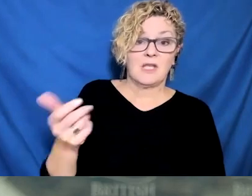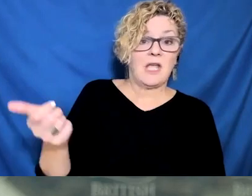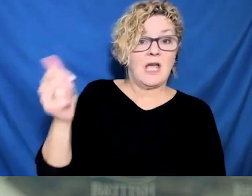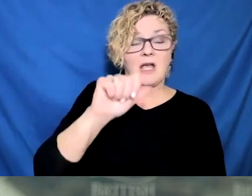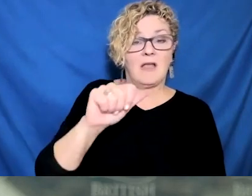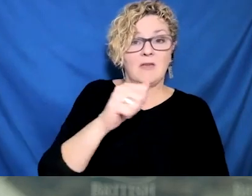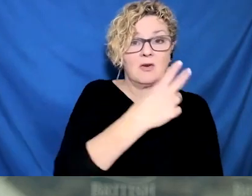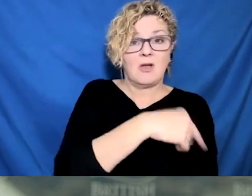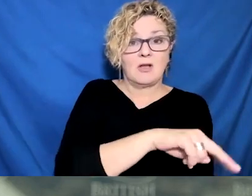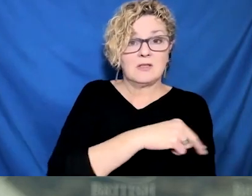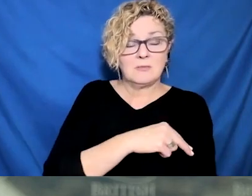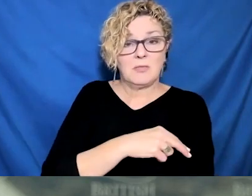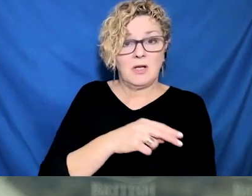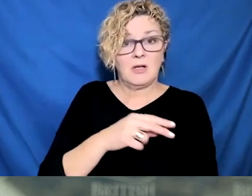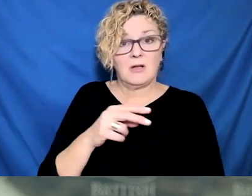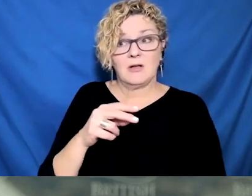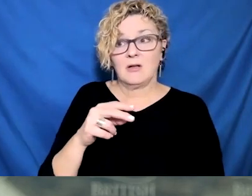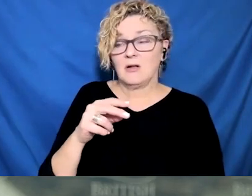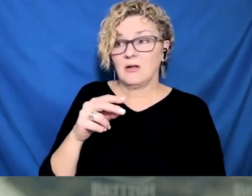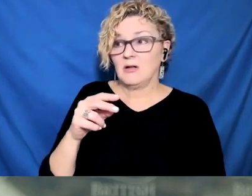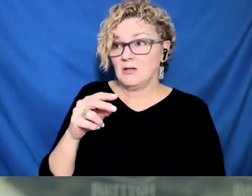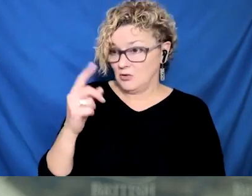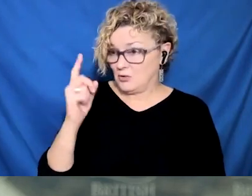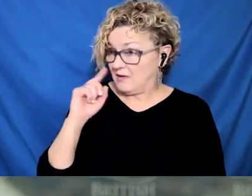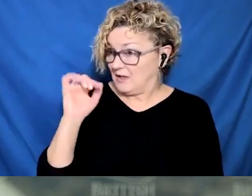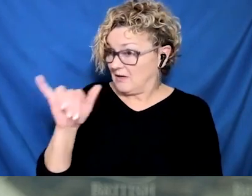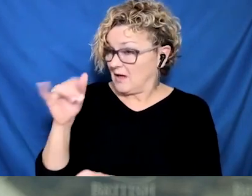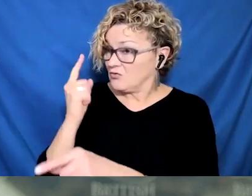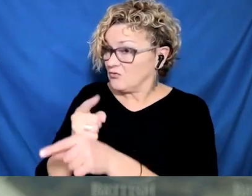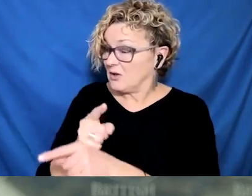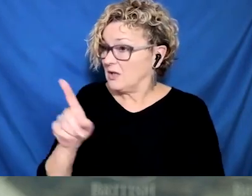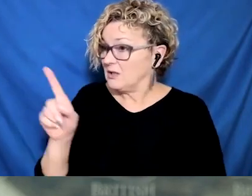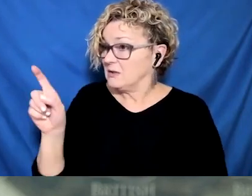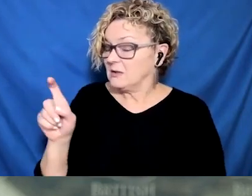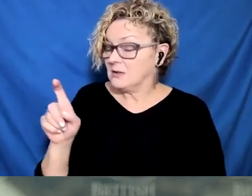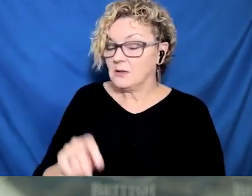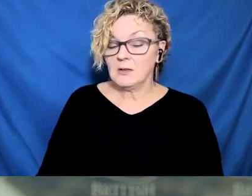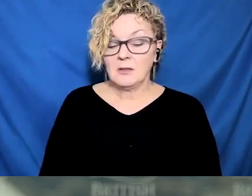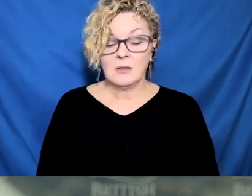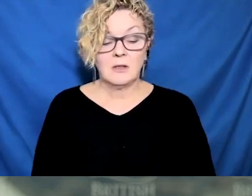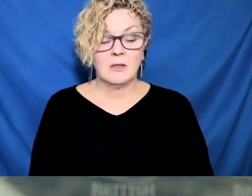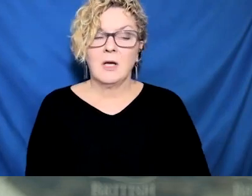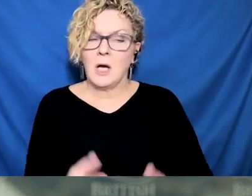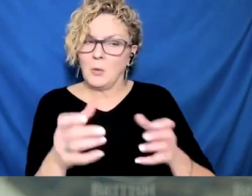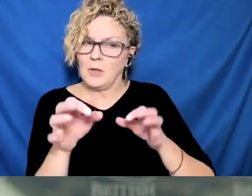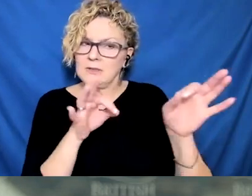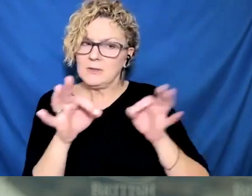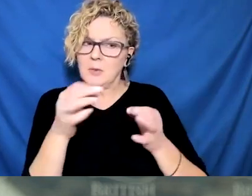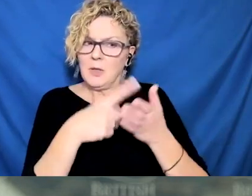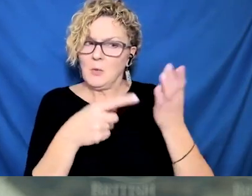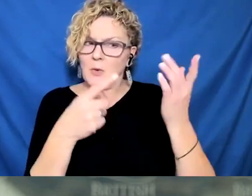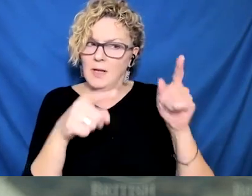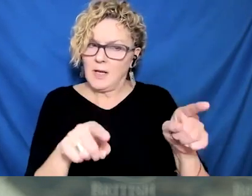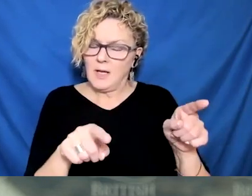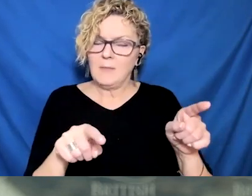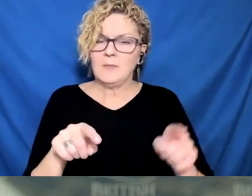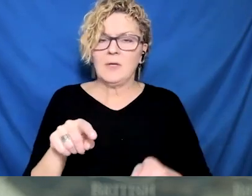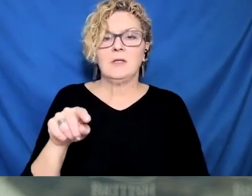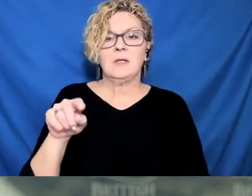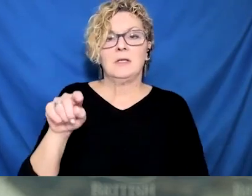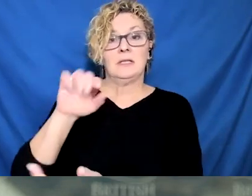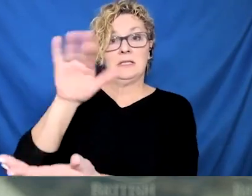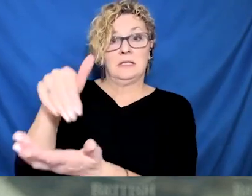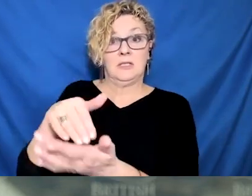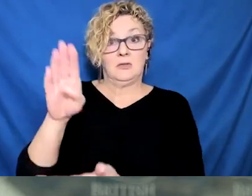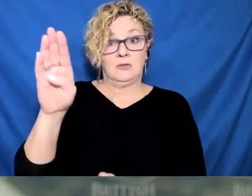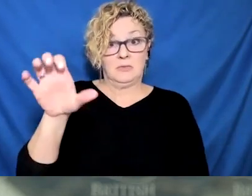to do that. And as the number of healthcare workers, the number of healthcare workers off sick has actually reduced this week, including in interior health against